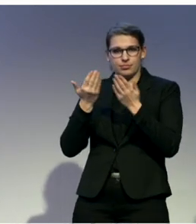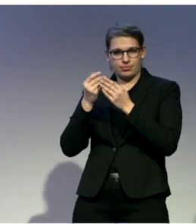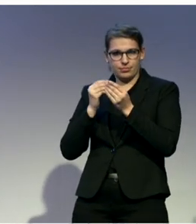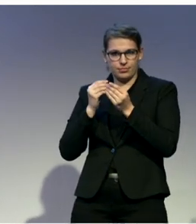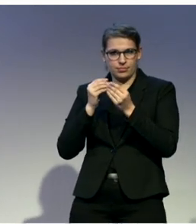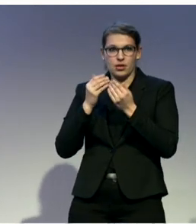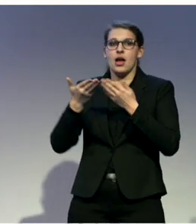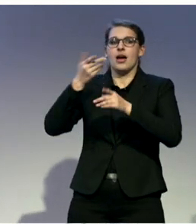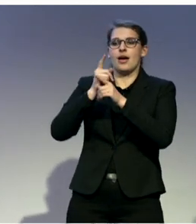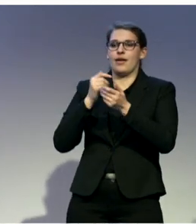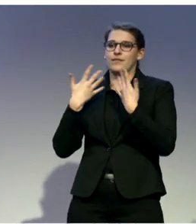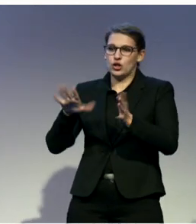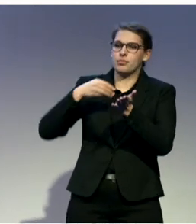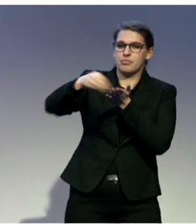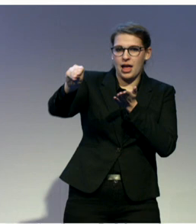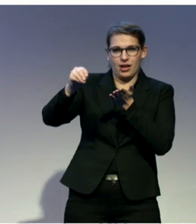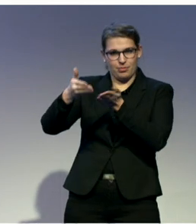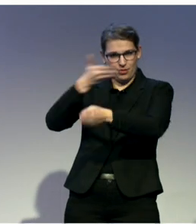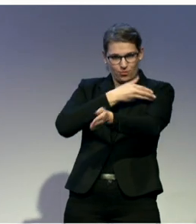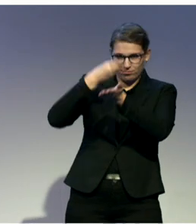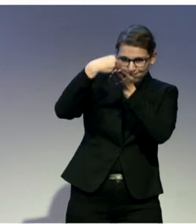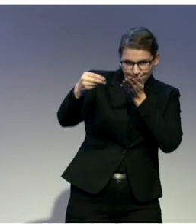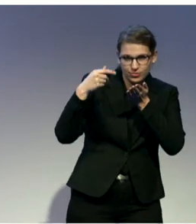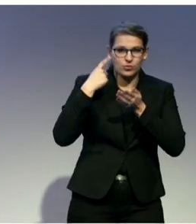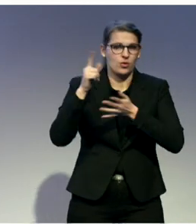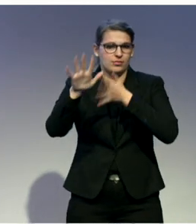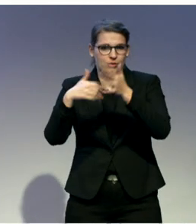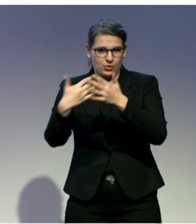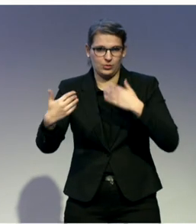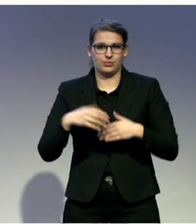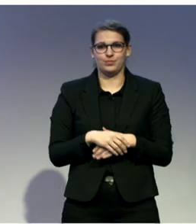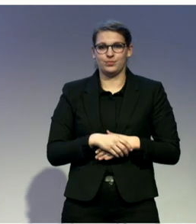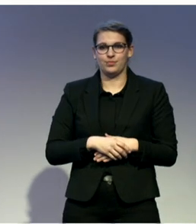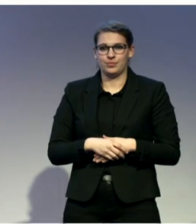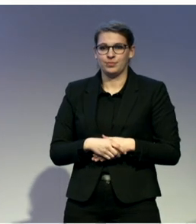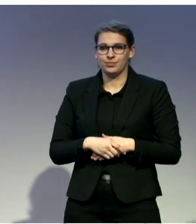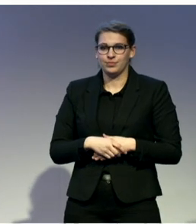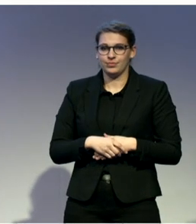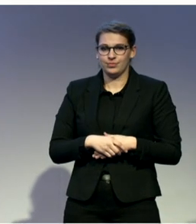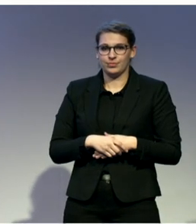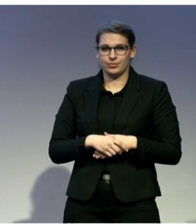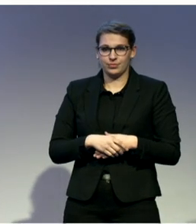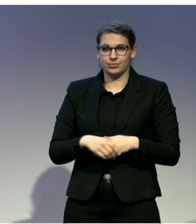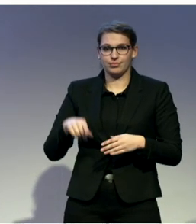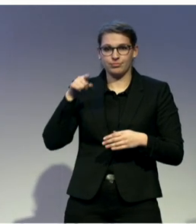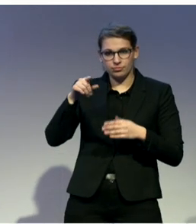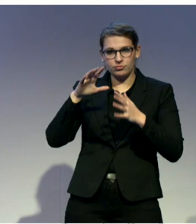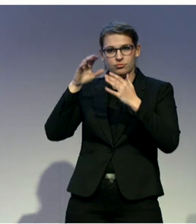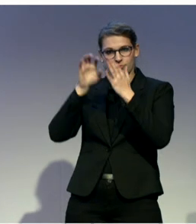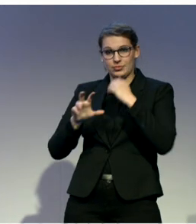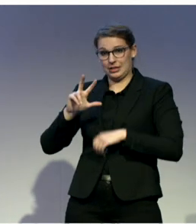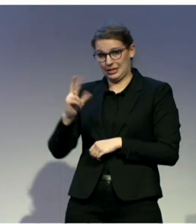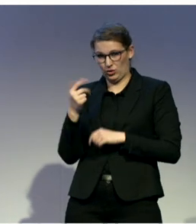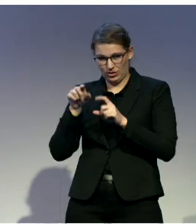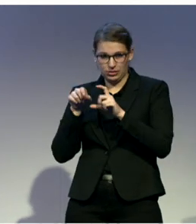really holds. It's a project that basically made the sign language in Israel, or at least